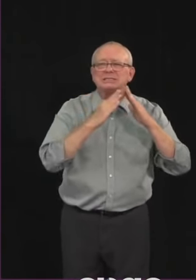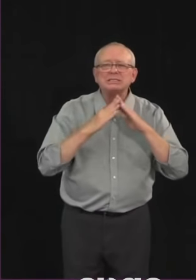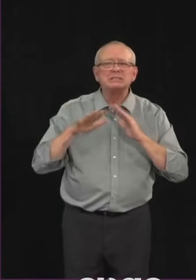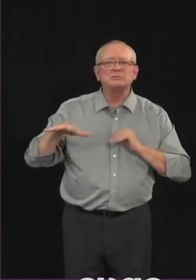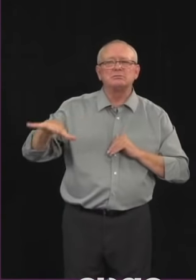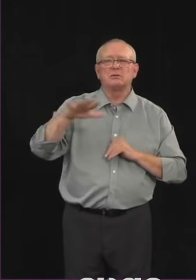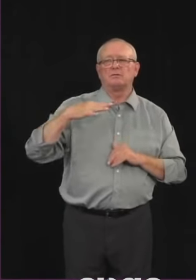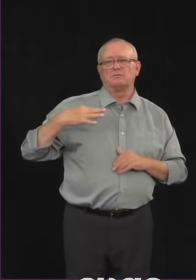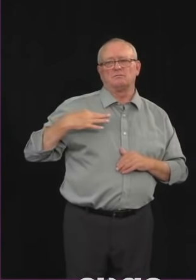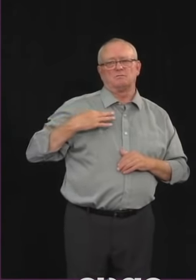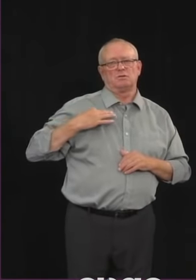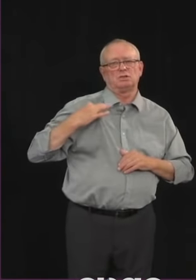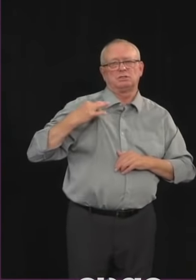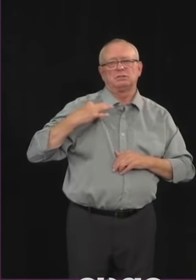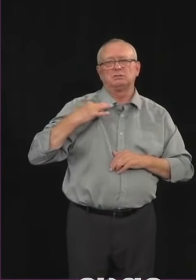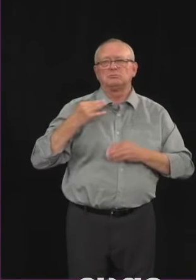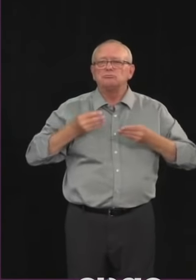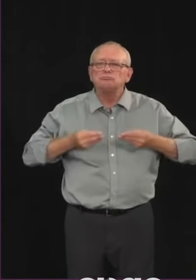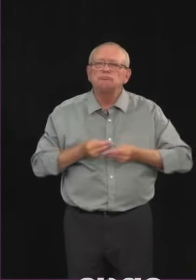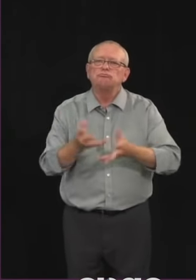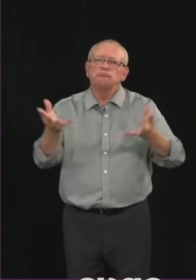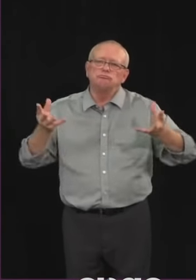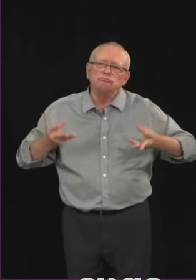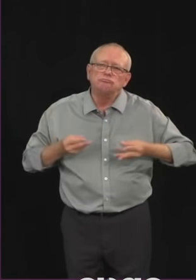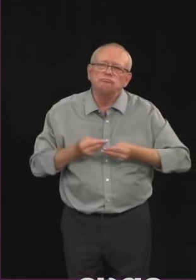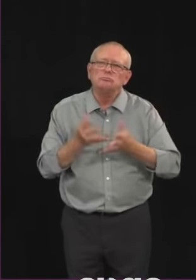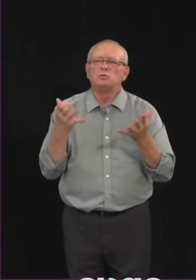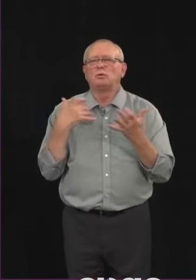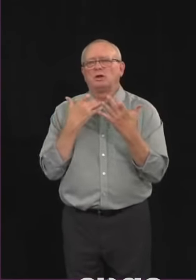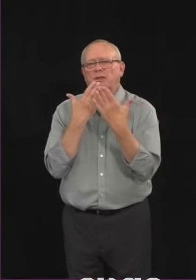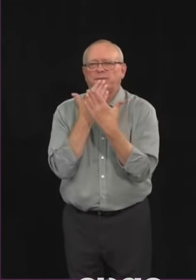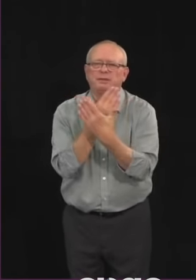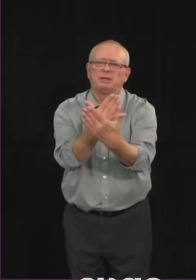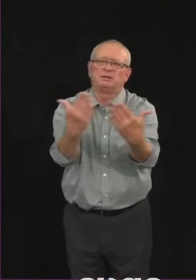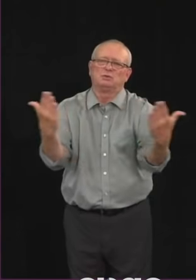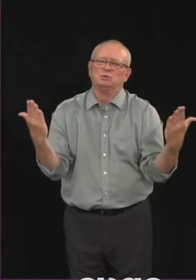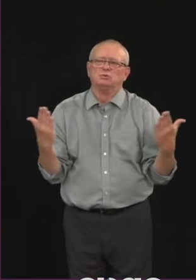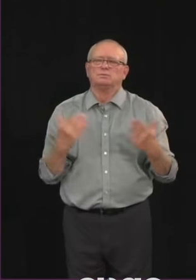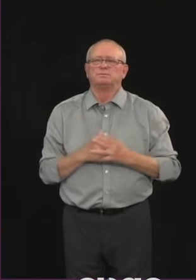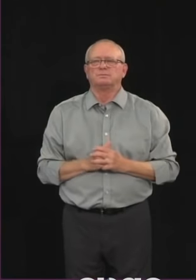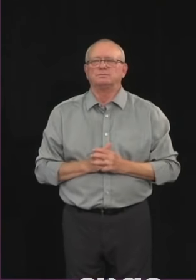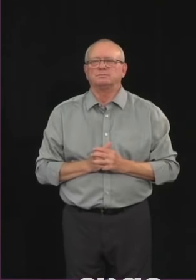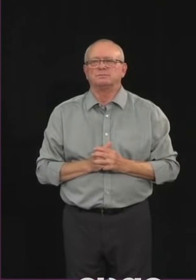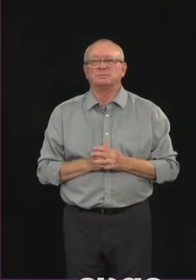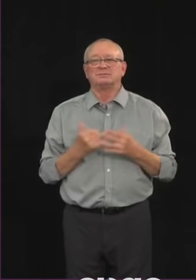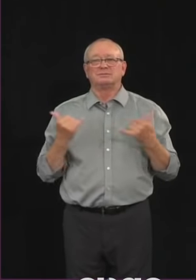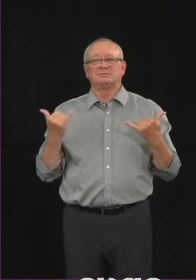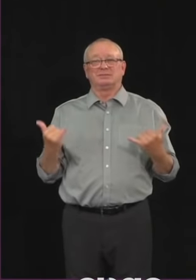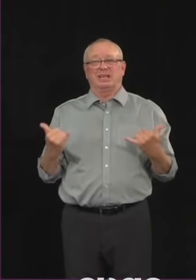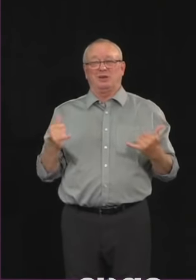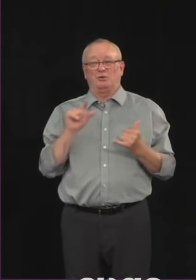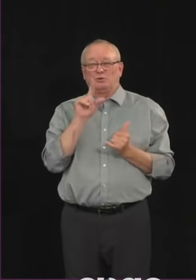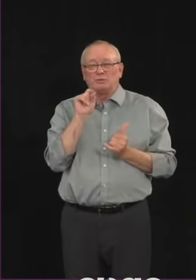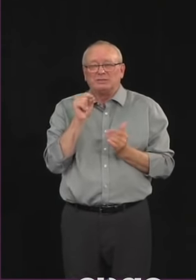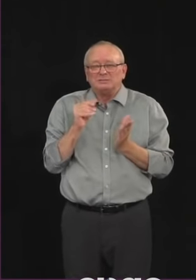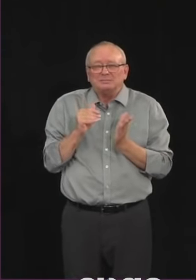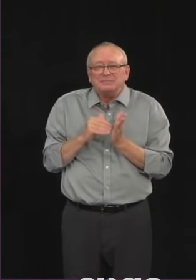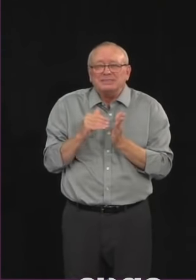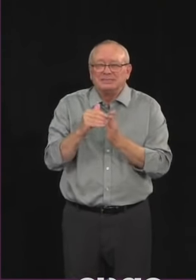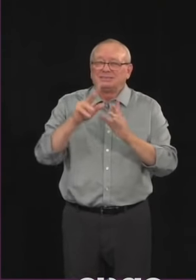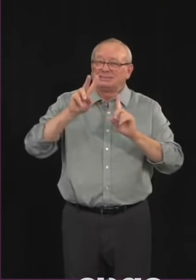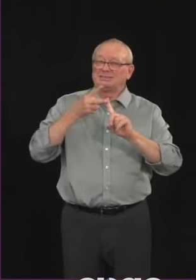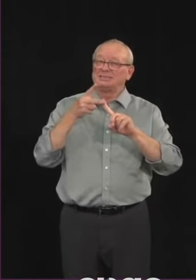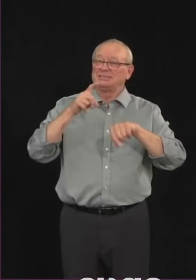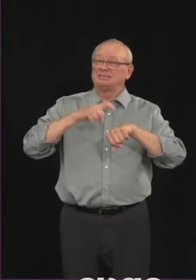distribute these masks to Albertans who need them. Altogether, handing out 20 million masks in this second distribution. Adding these